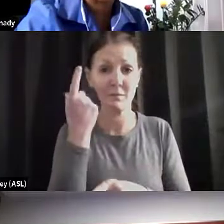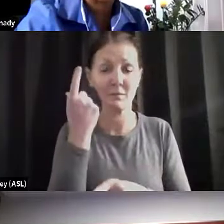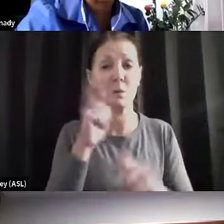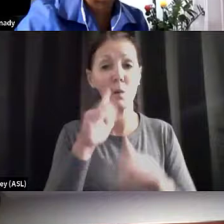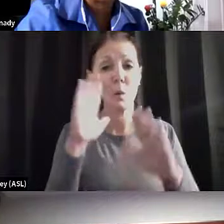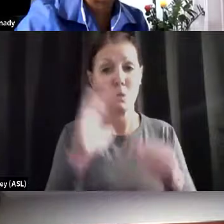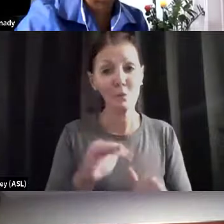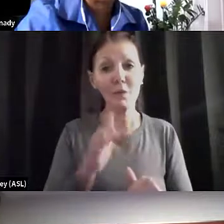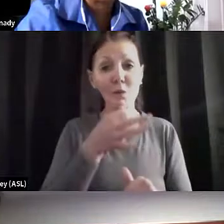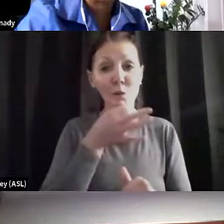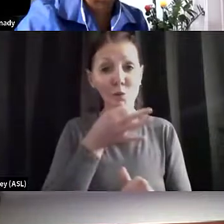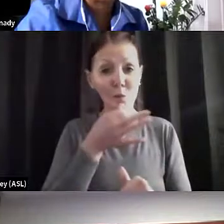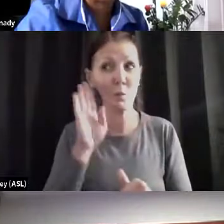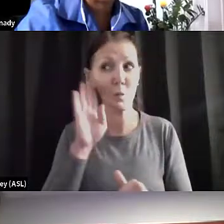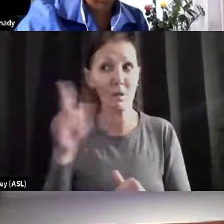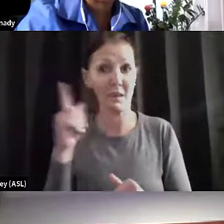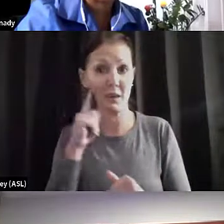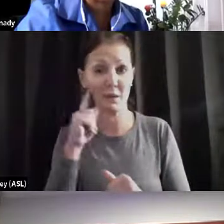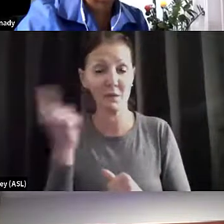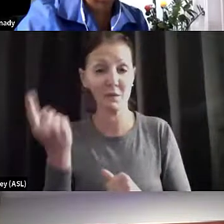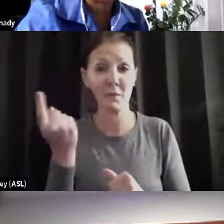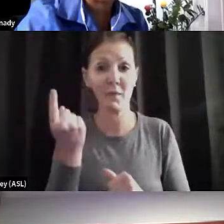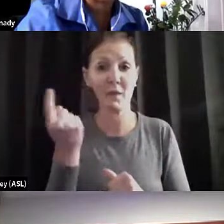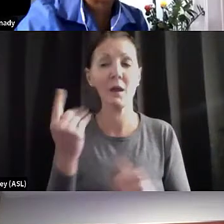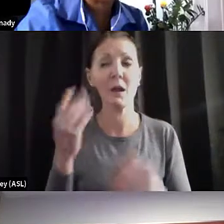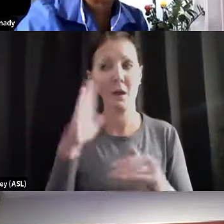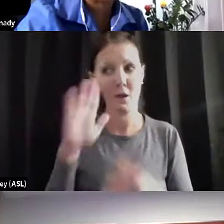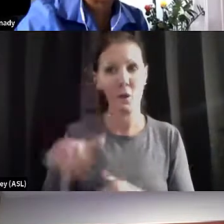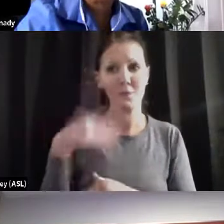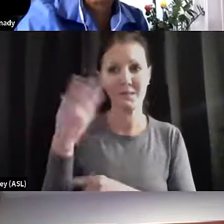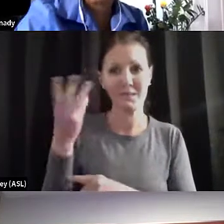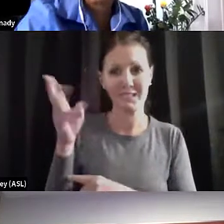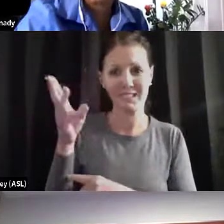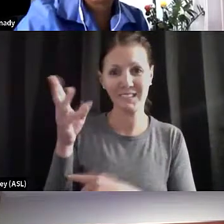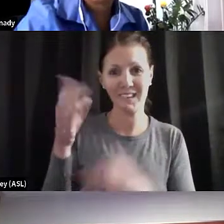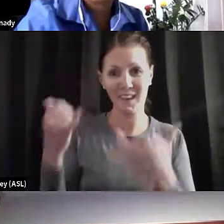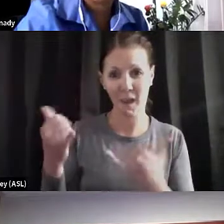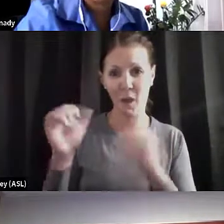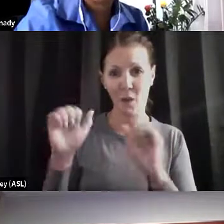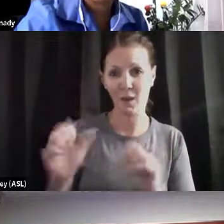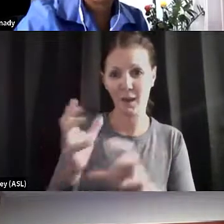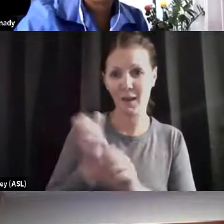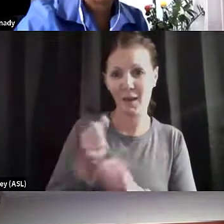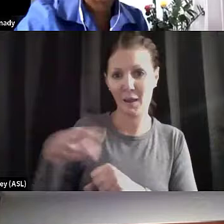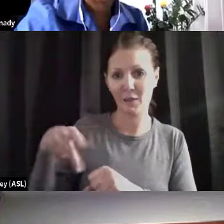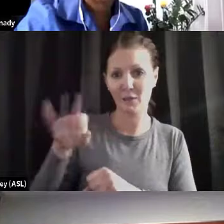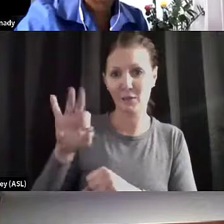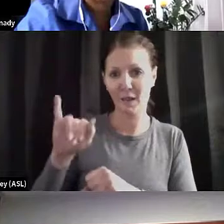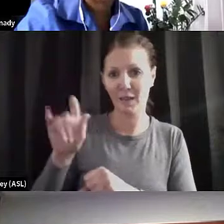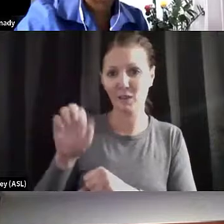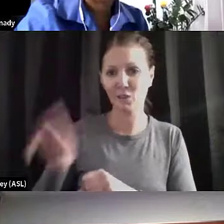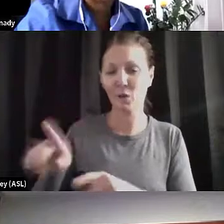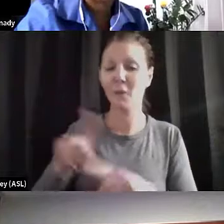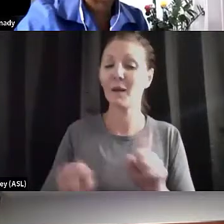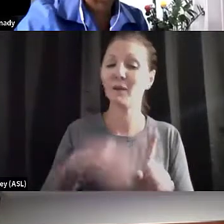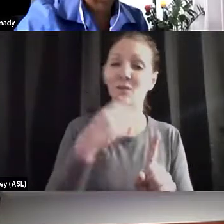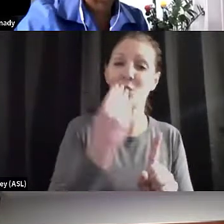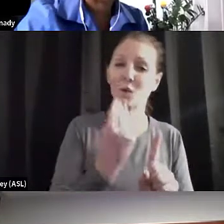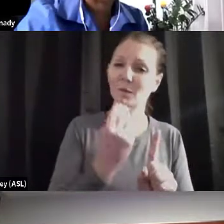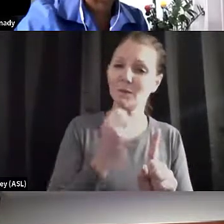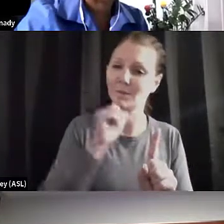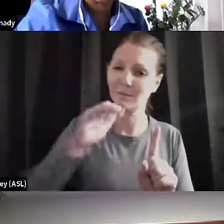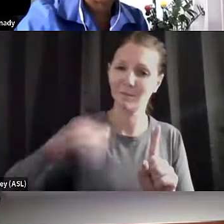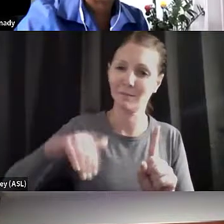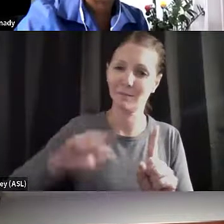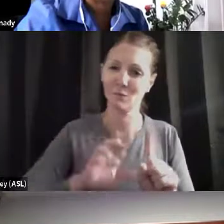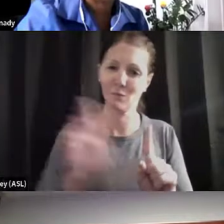hopefully soon, we'll hear about it. We have the 16-year-olds now that can get Pfizer, but we're not quite there for the 14-year-olds. In terms